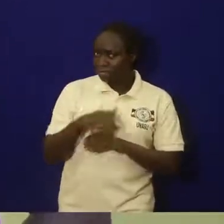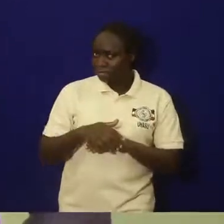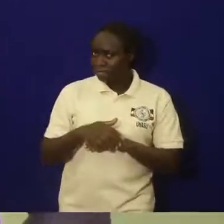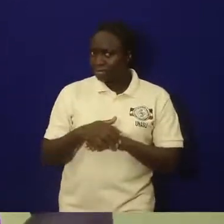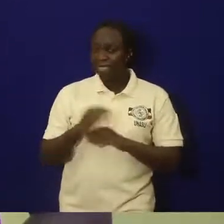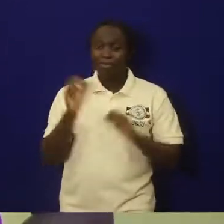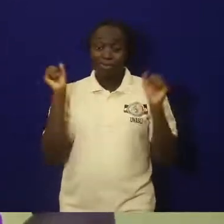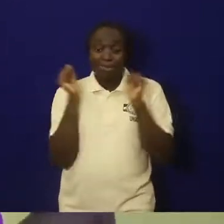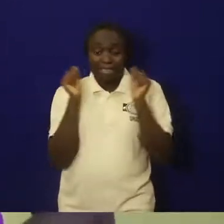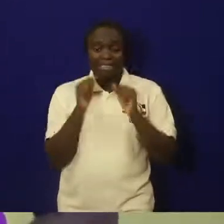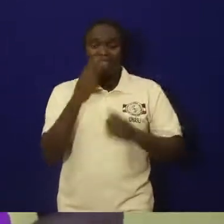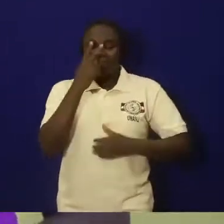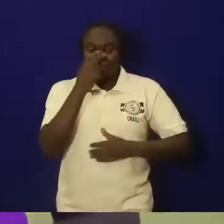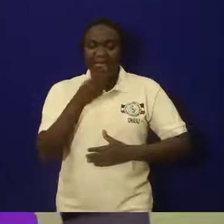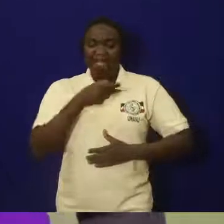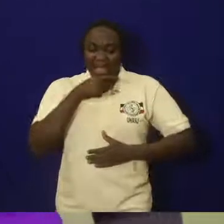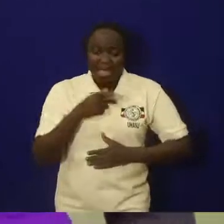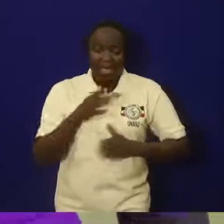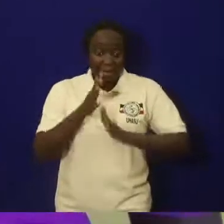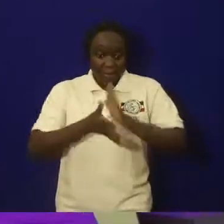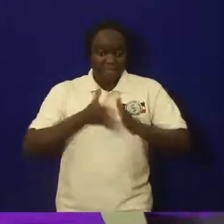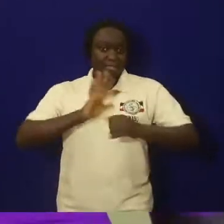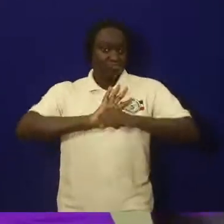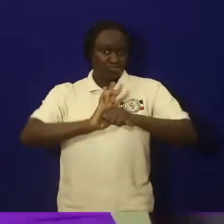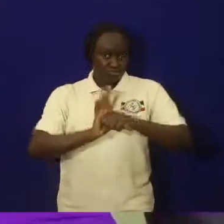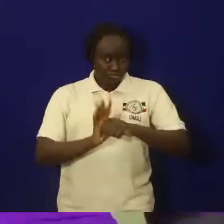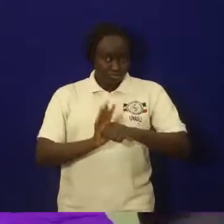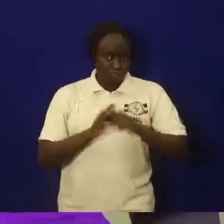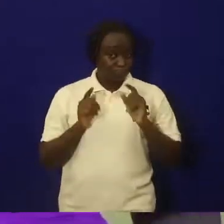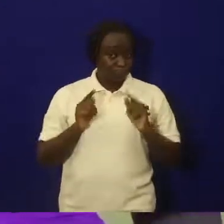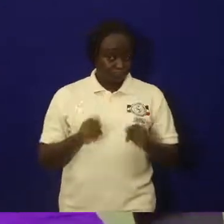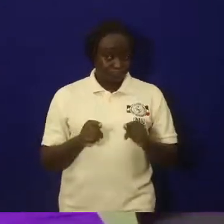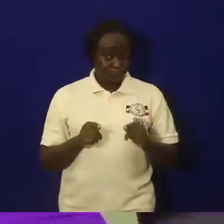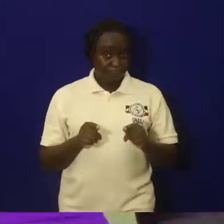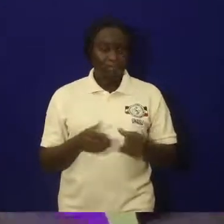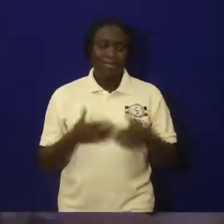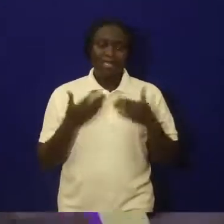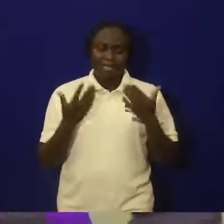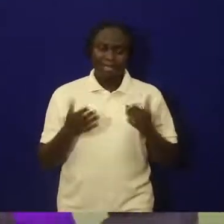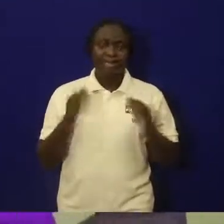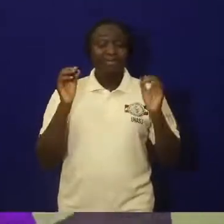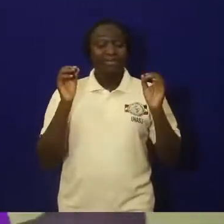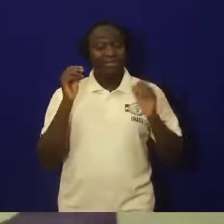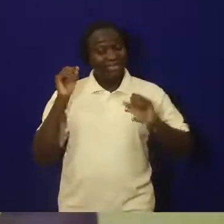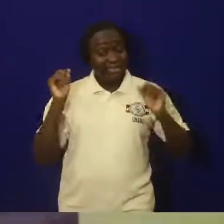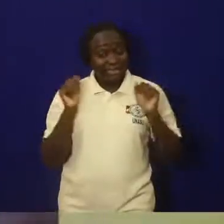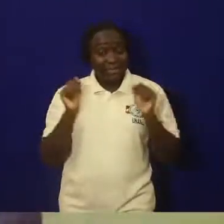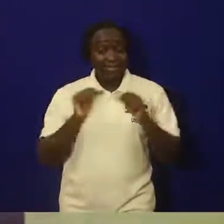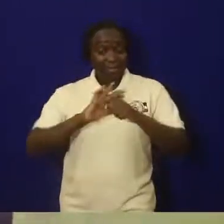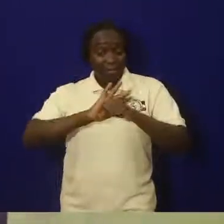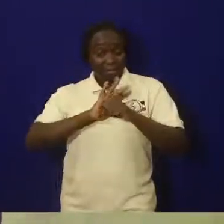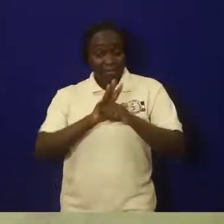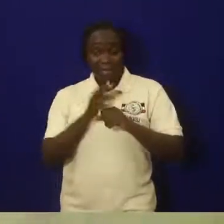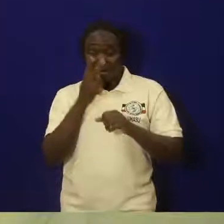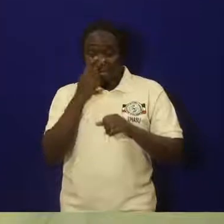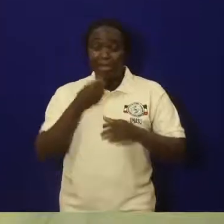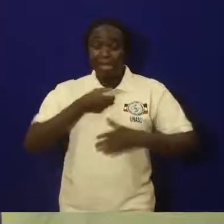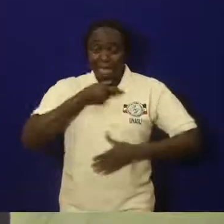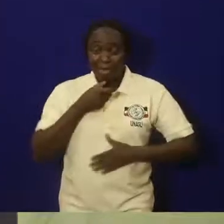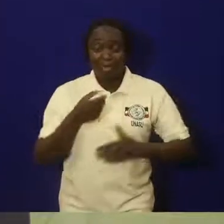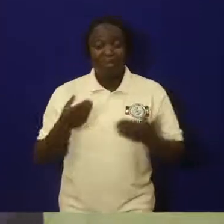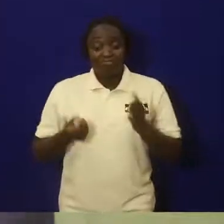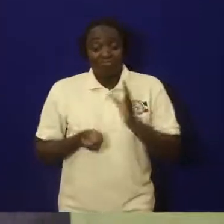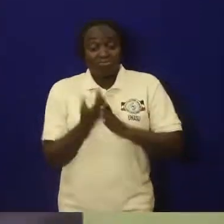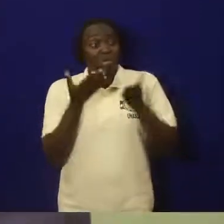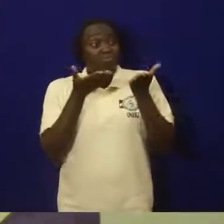deadly disease called COVID-19. This disease is already with us here in the